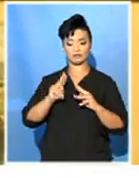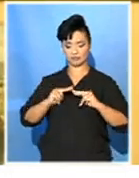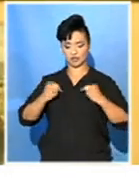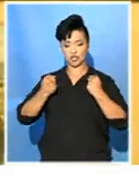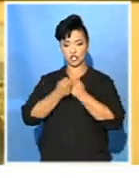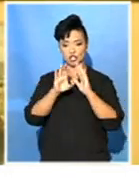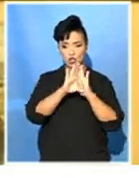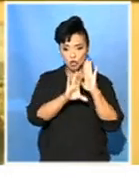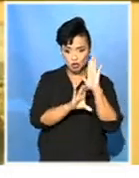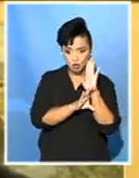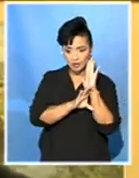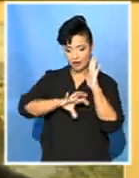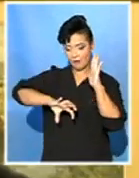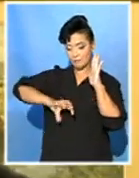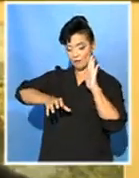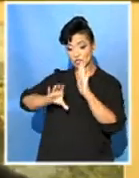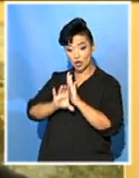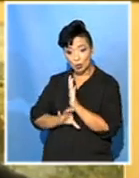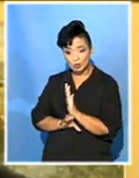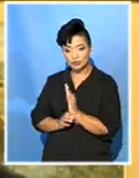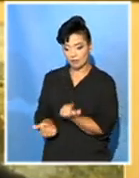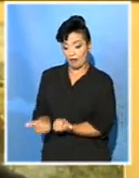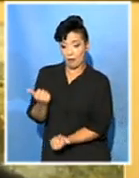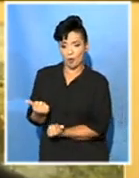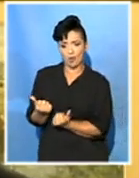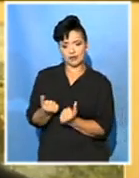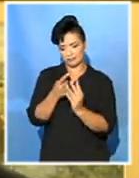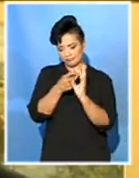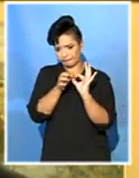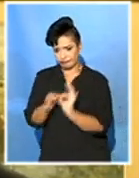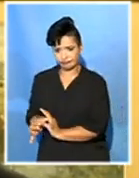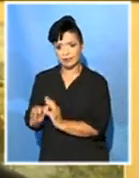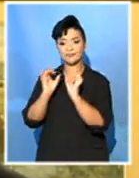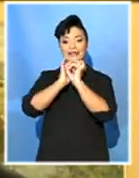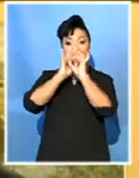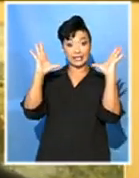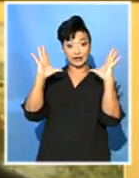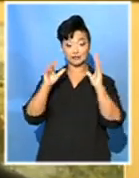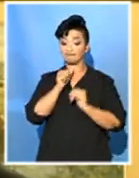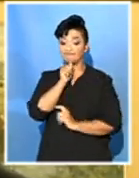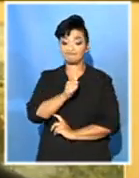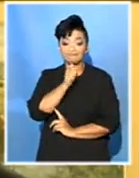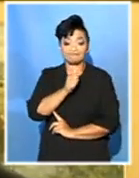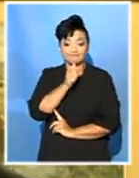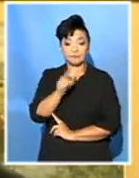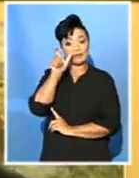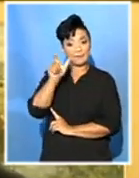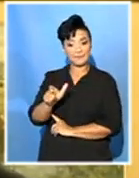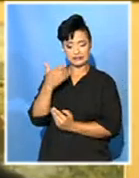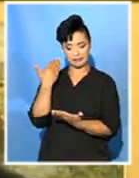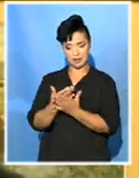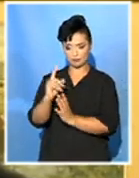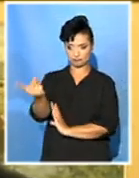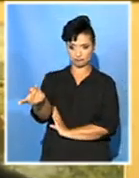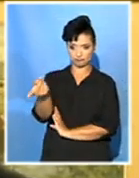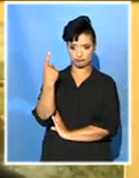constitution, the provincial constitution and the Cape Witness Act is absolutely clear on this matter. Any person, irrespective, may be summons in front of a